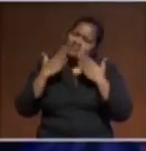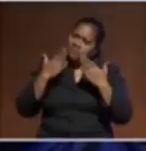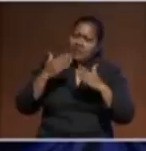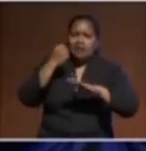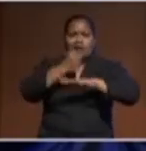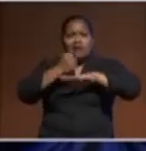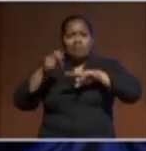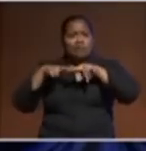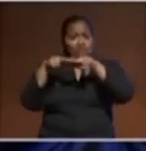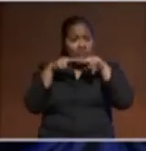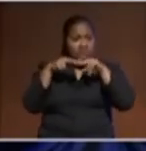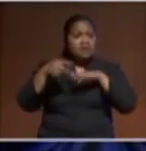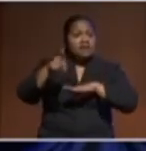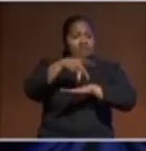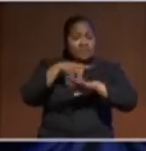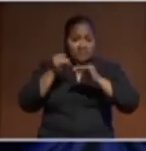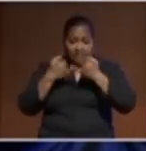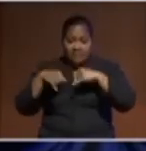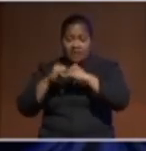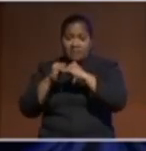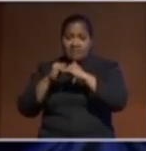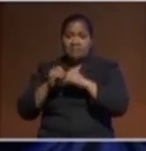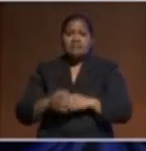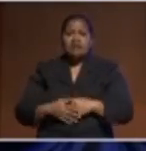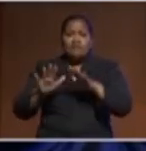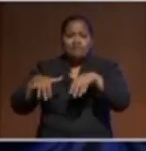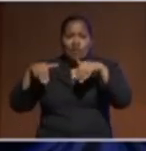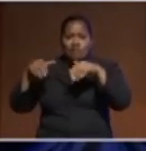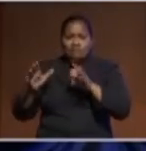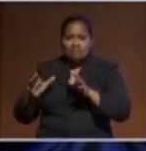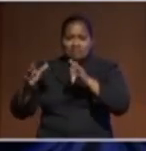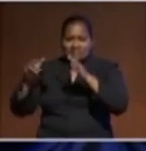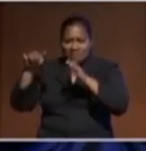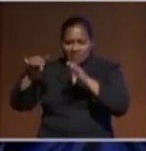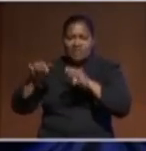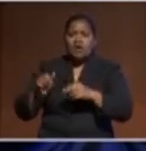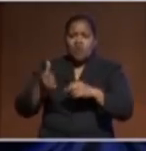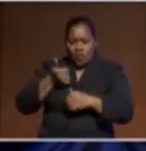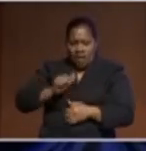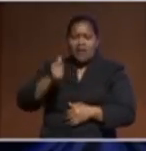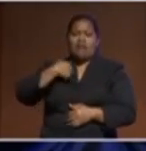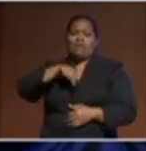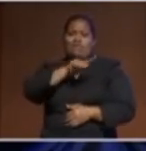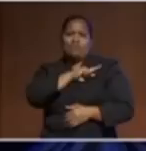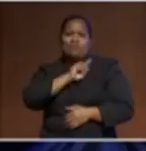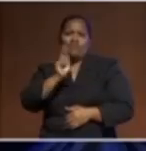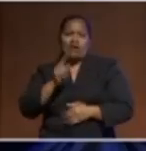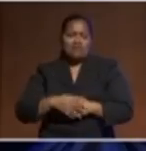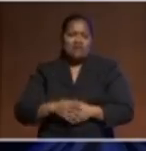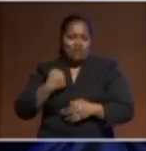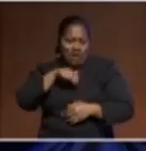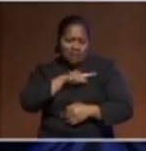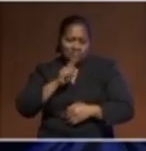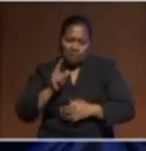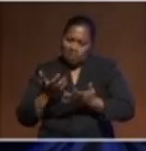and the Pacific Islands Forum Secretary for creating this opportunity to allow this particular Talanoa to